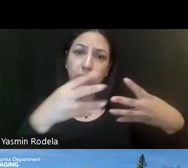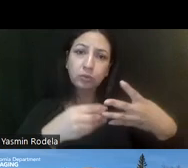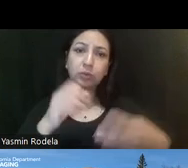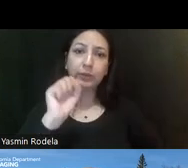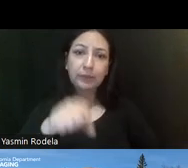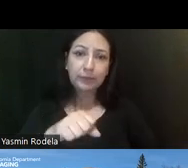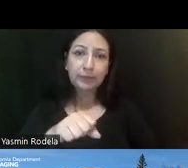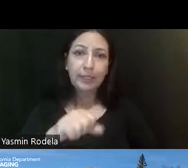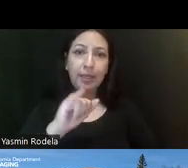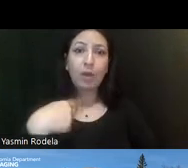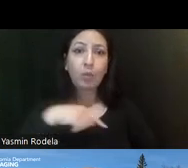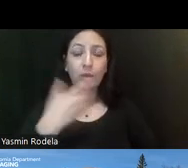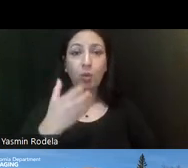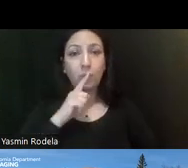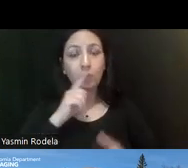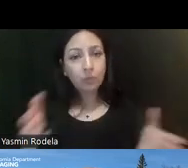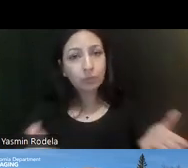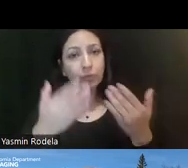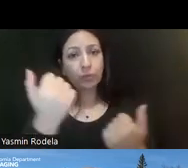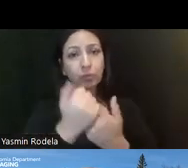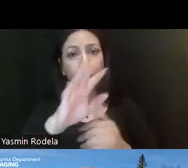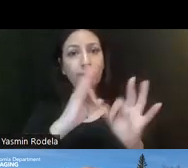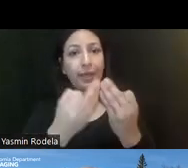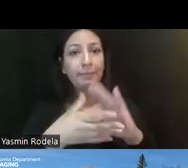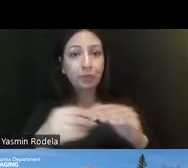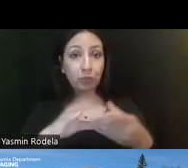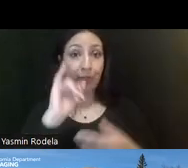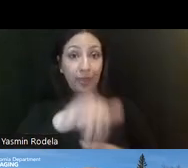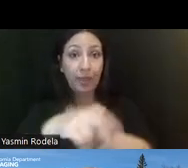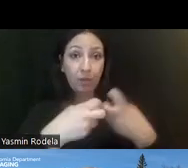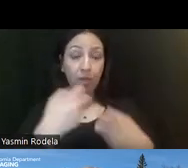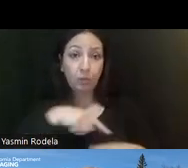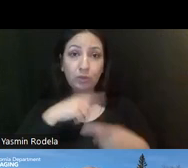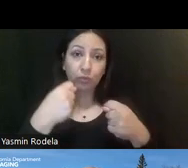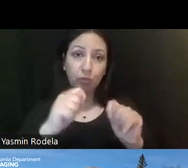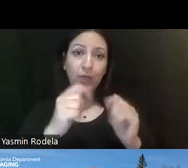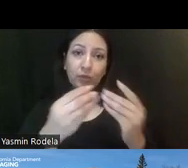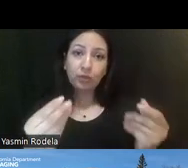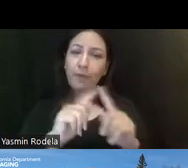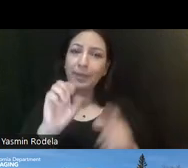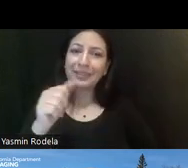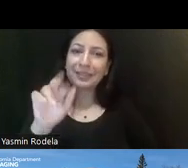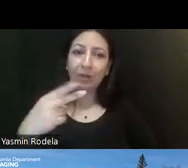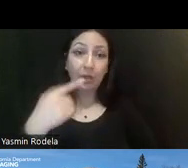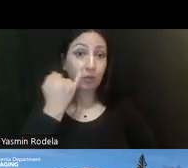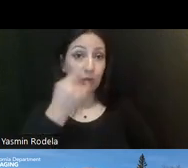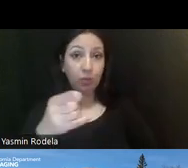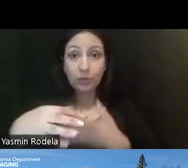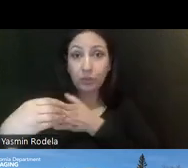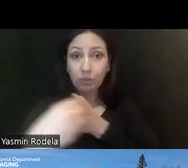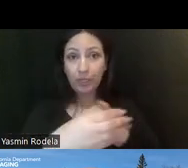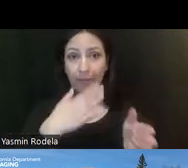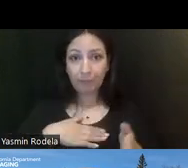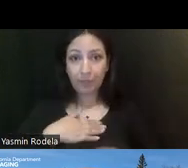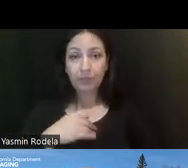we want to uplift your family's story because that's the problem we're trying to solve. But Sarah, if you could direct. Yeah,